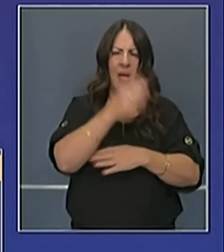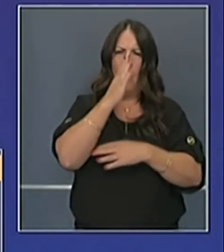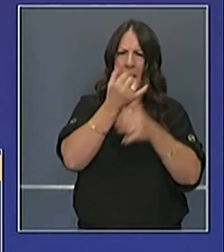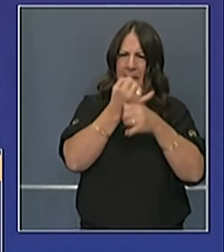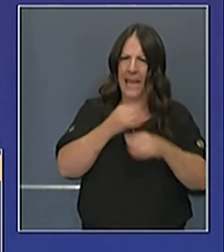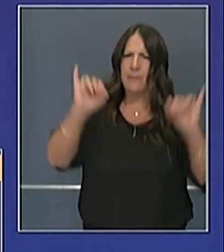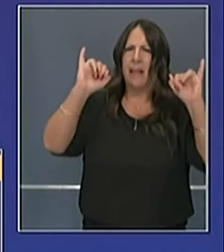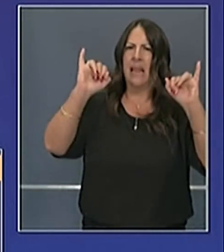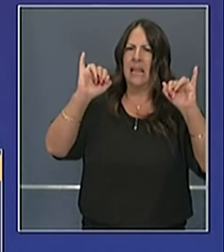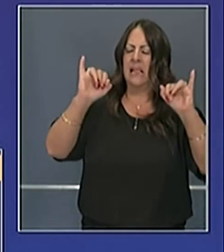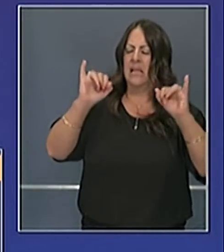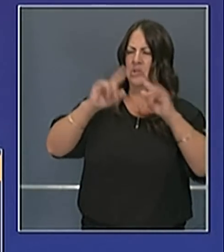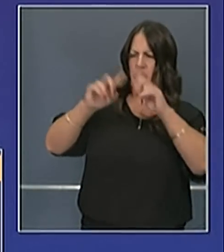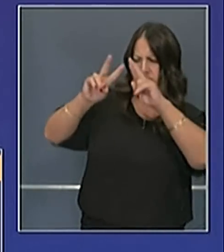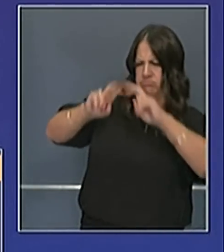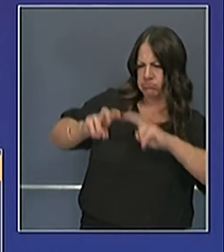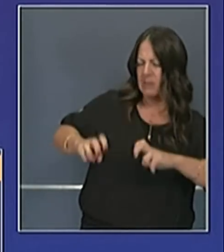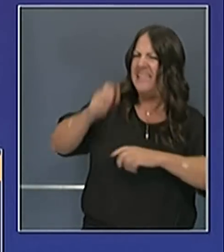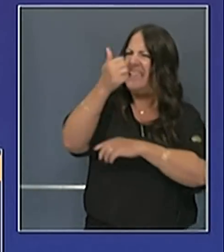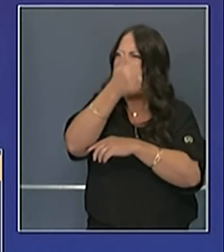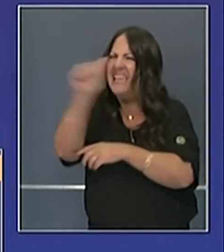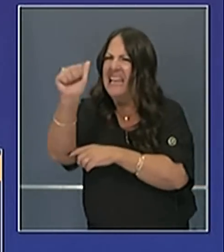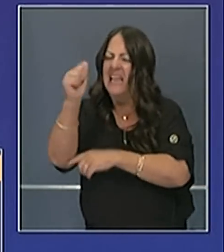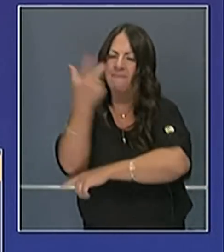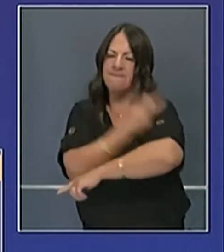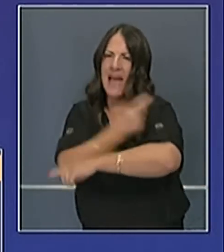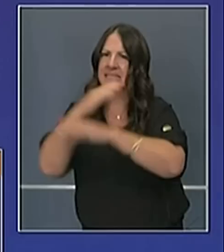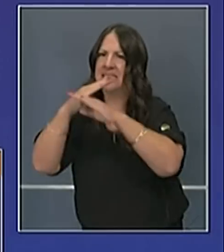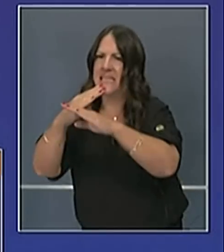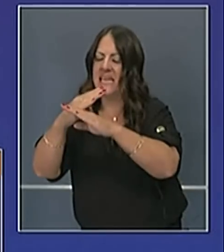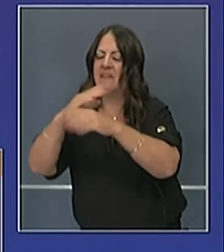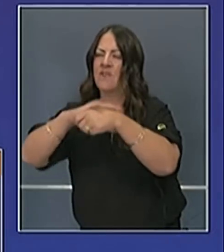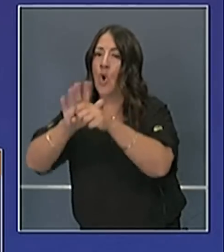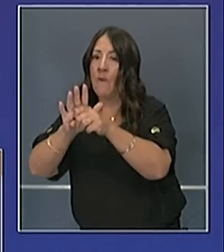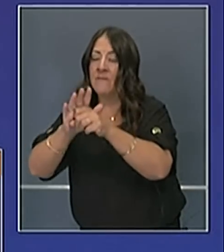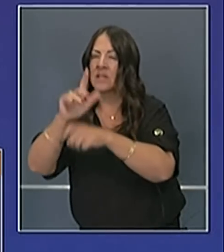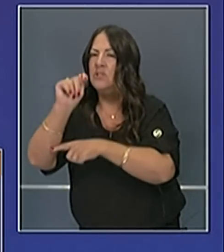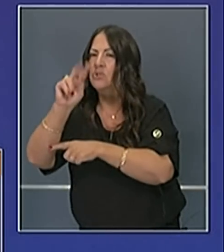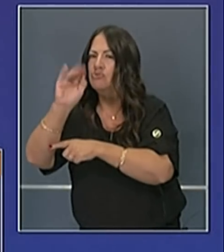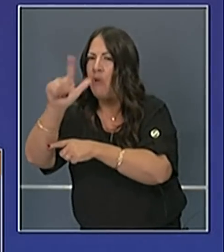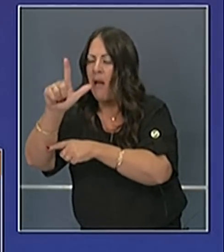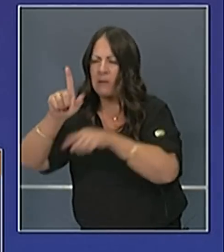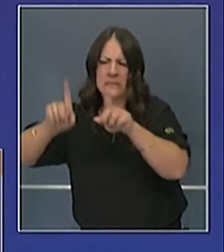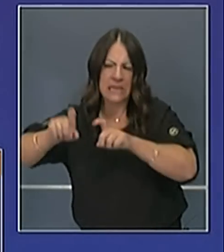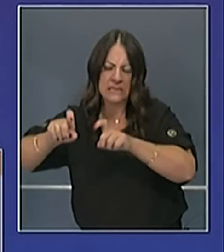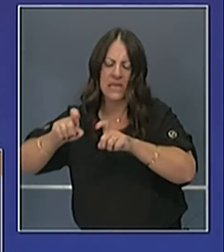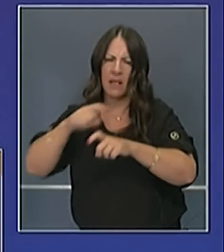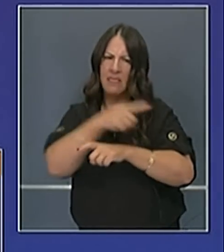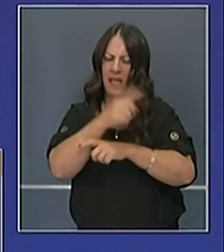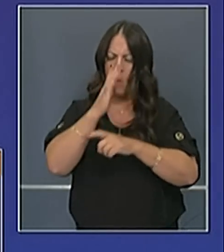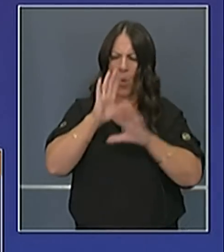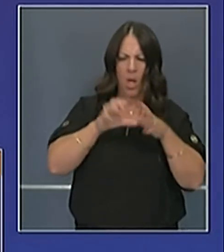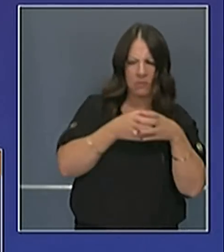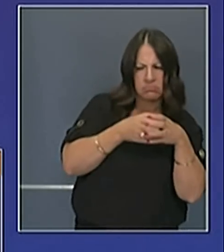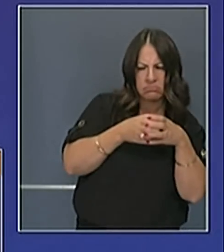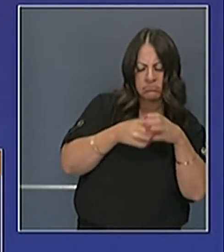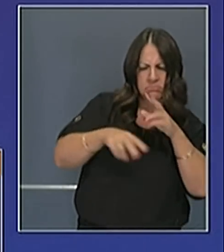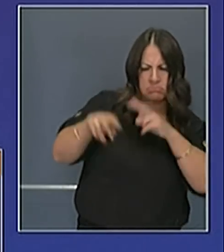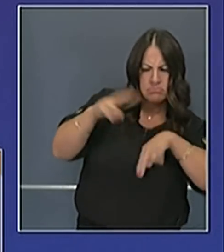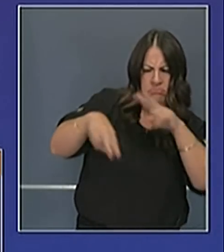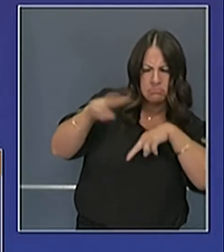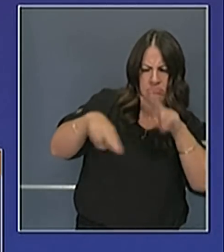any vaccine trials to guarantee safety, to guarantee equity, and to guarantee the